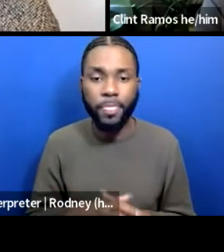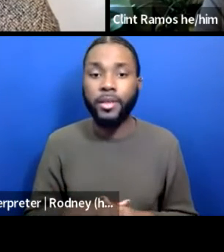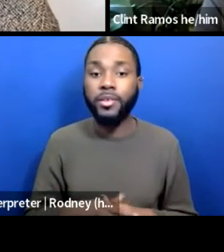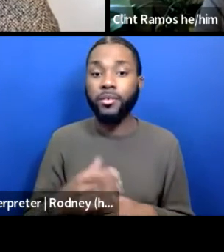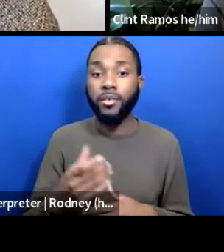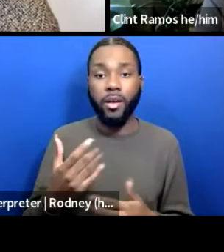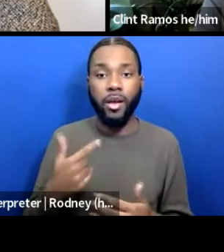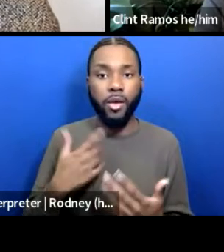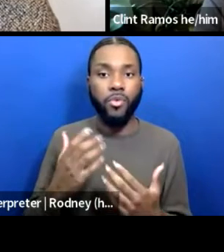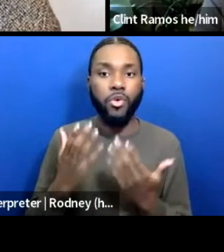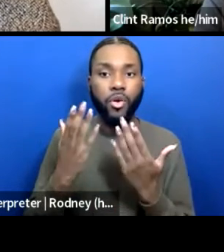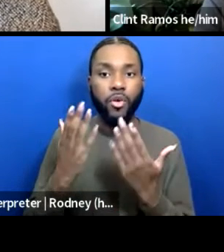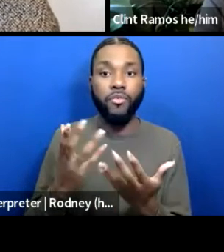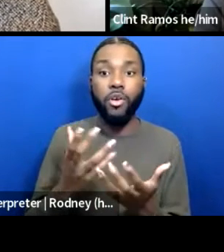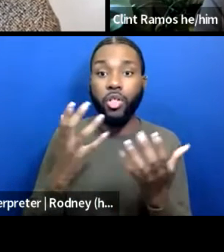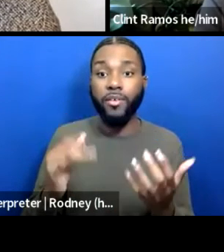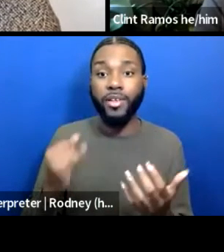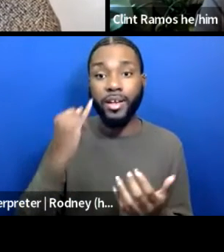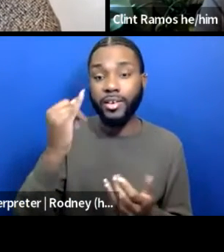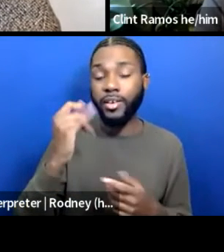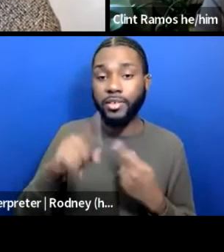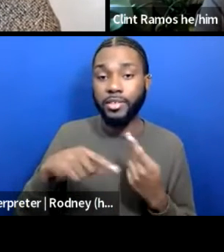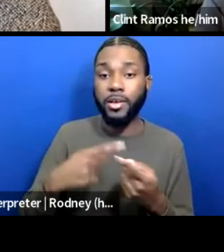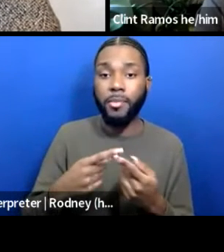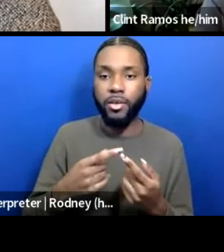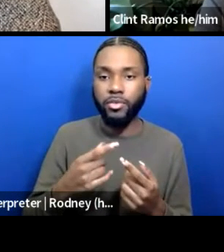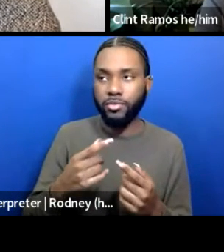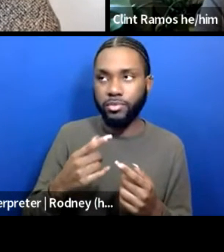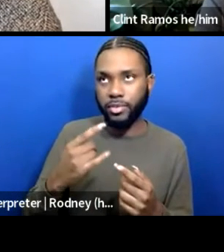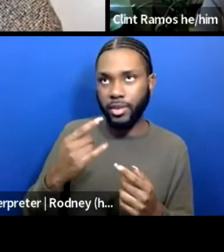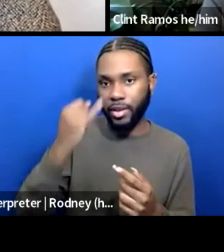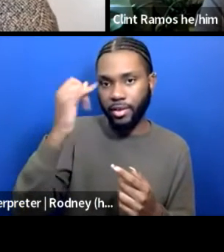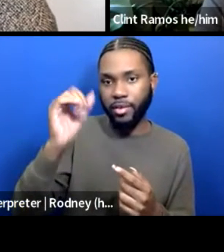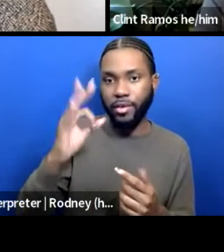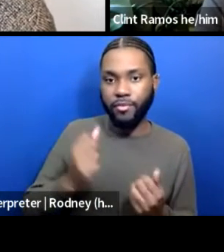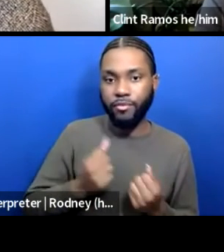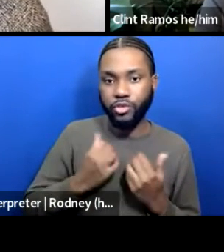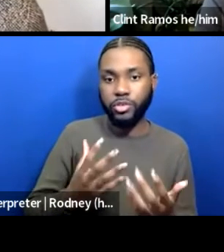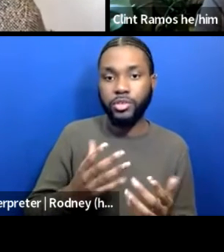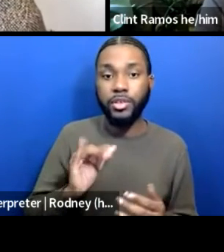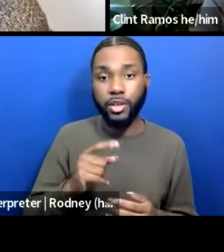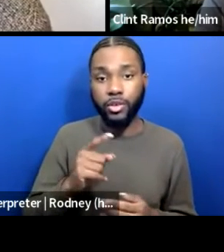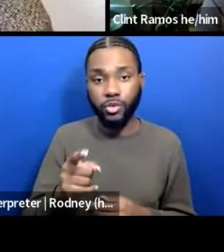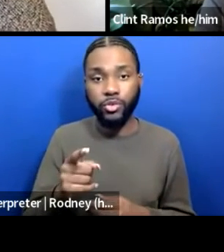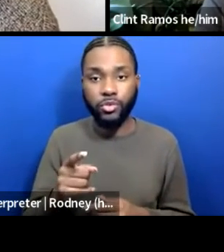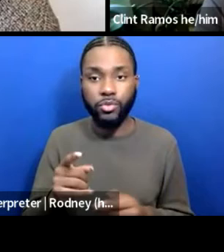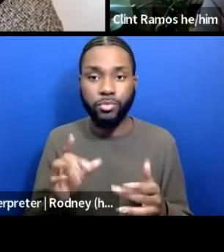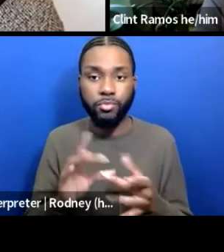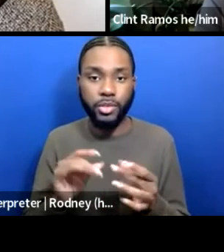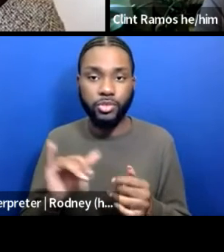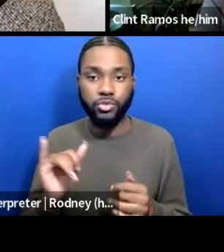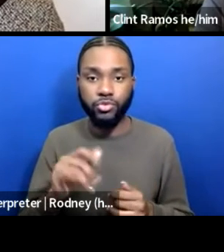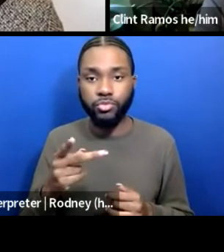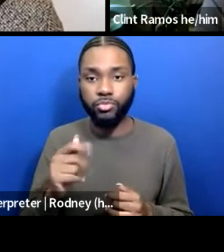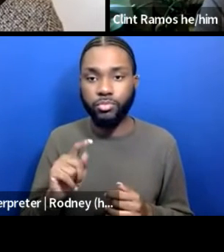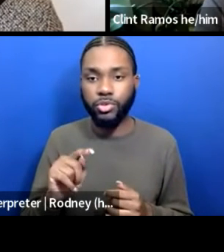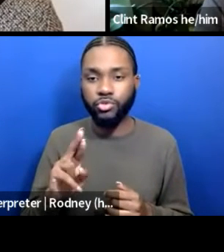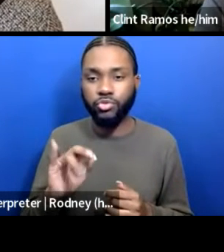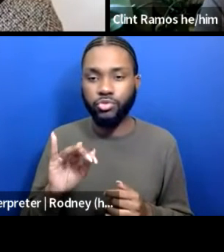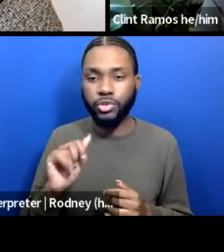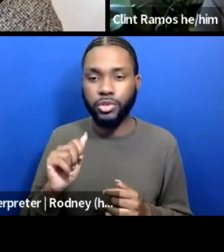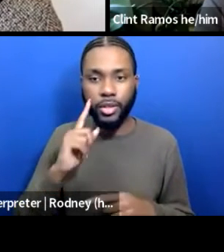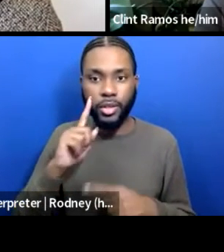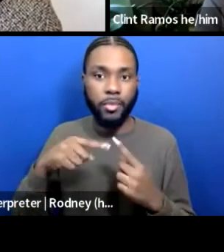centered around this idea of this reality of exhaustion that you introduced in space, too, Patricia, of, yeah, how can we all gather